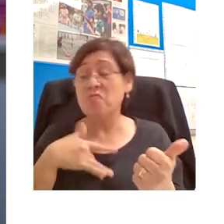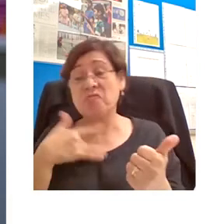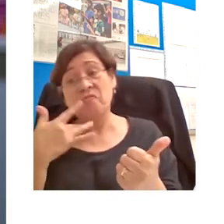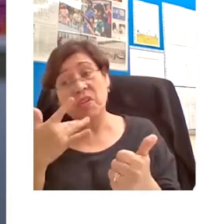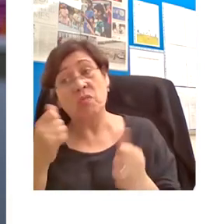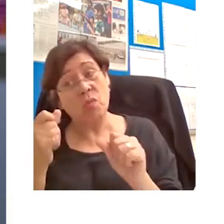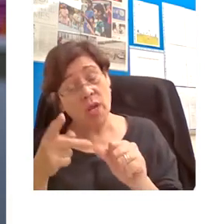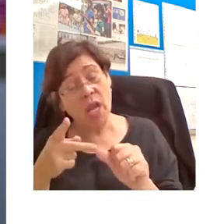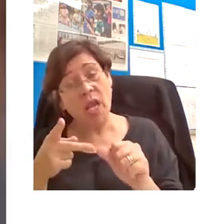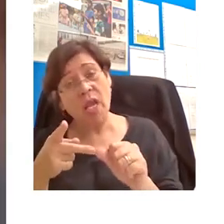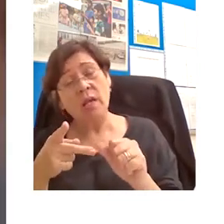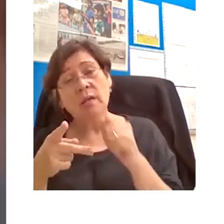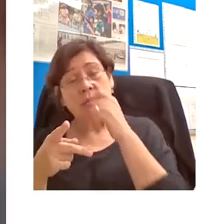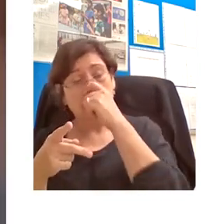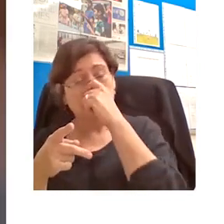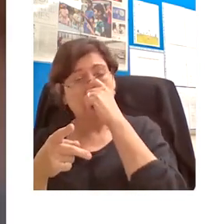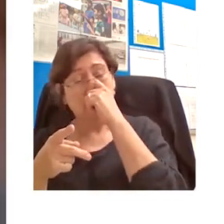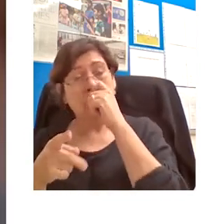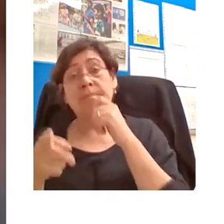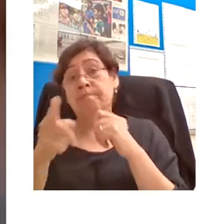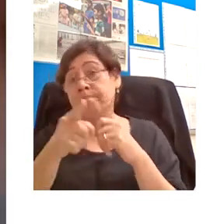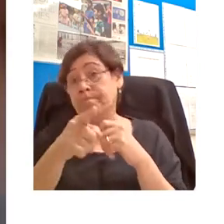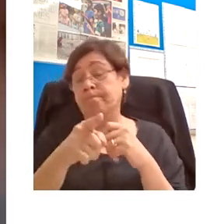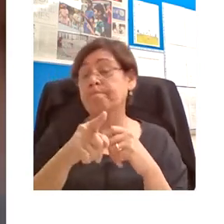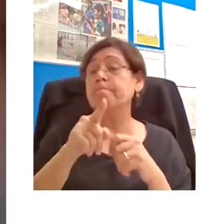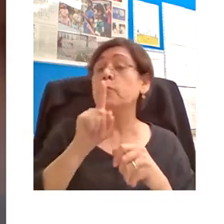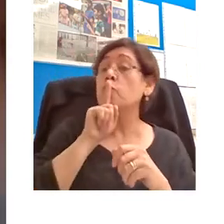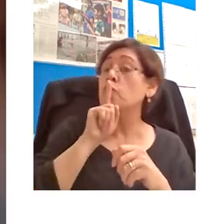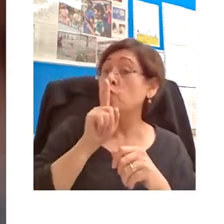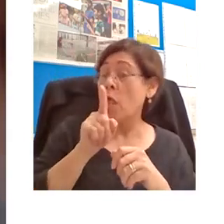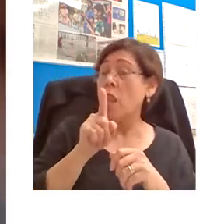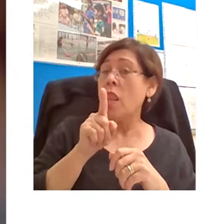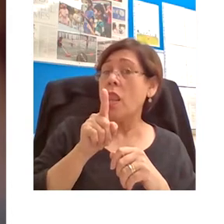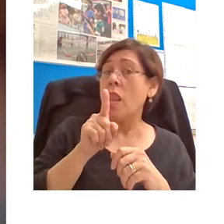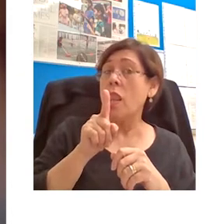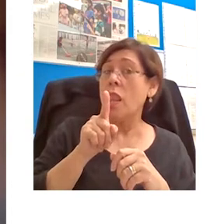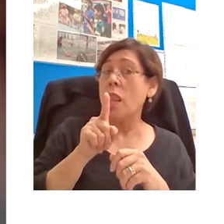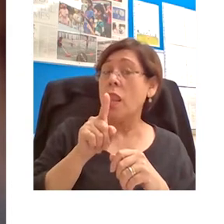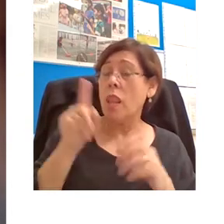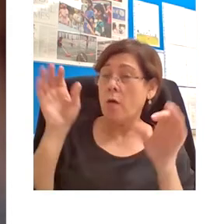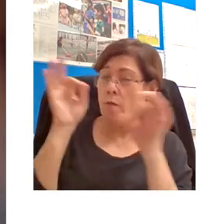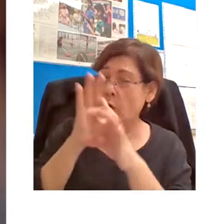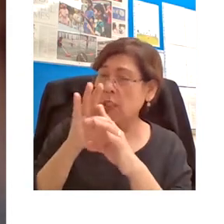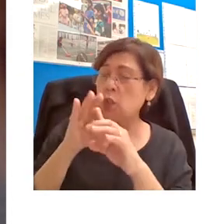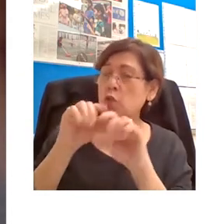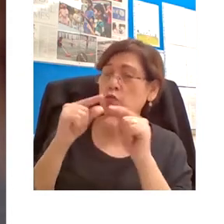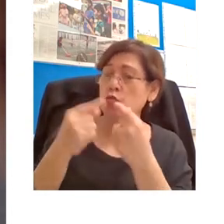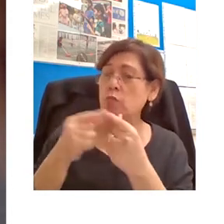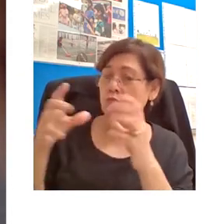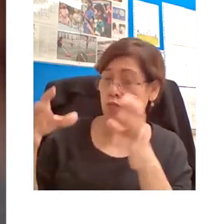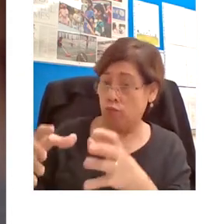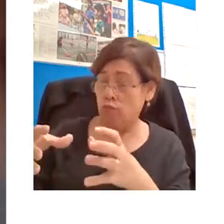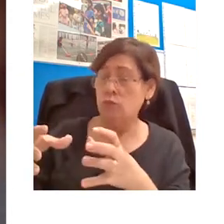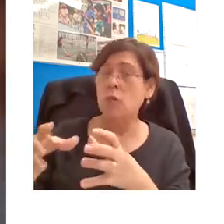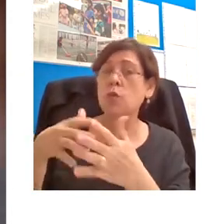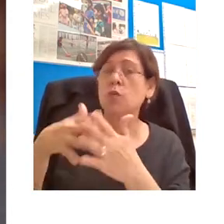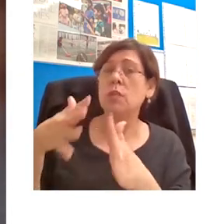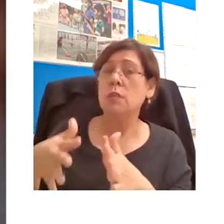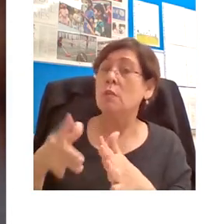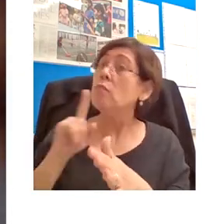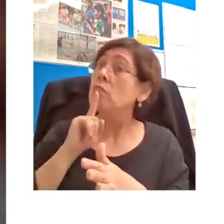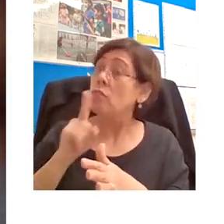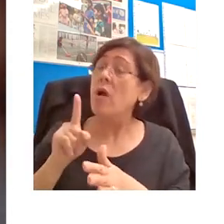cabinet? Well interestingly the sort of focus groups that we've had to date have been very encouraging in that regard.